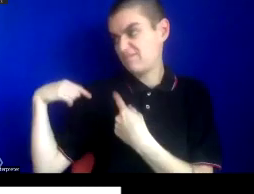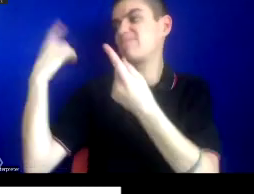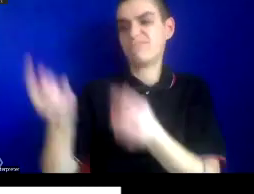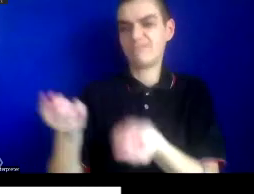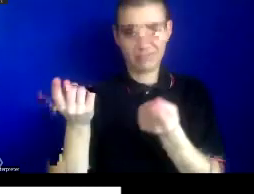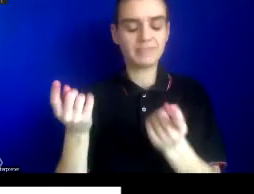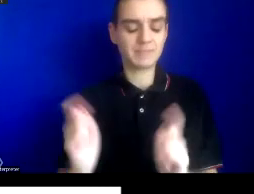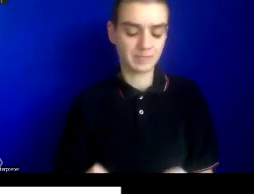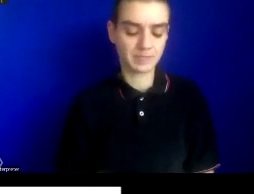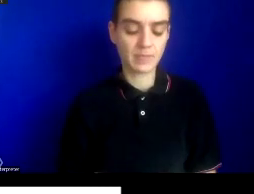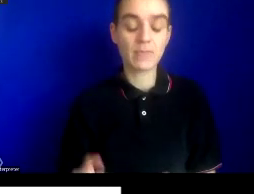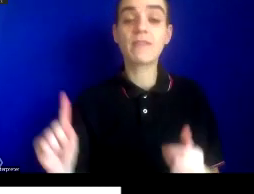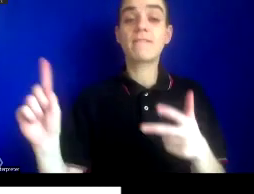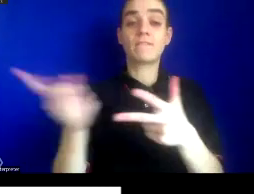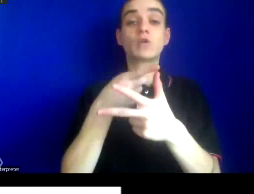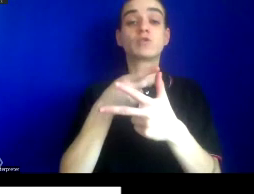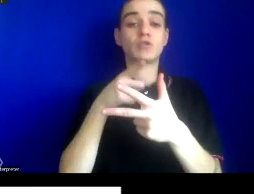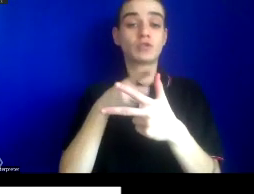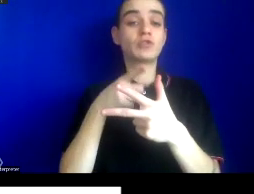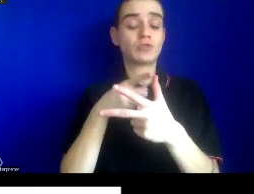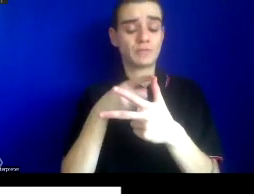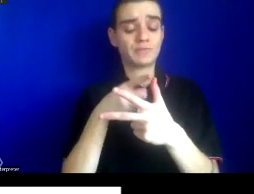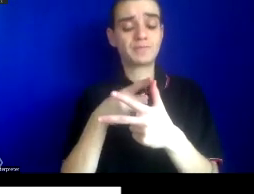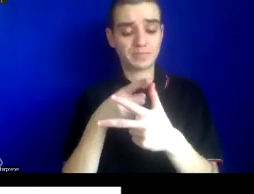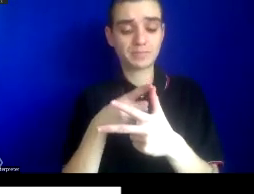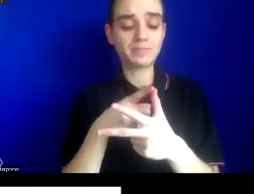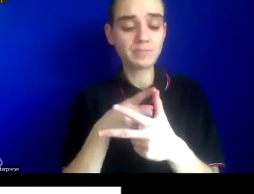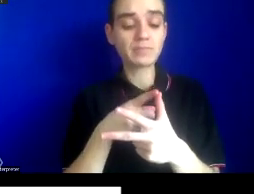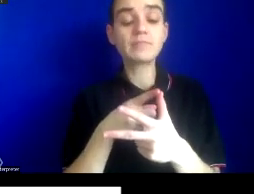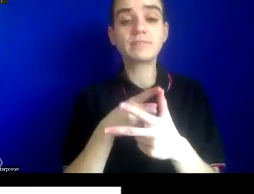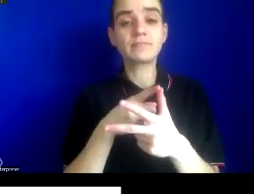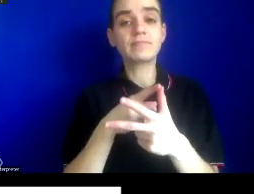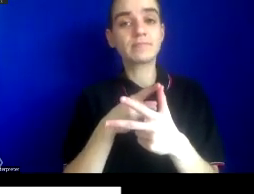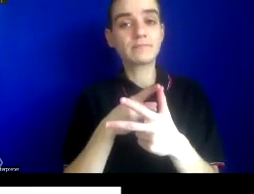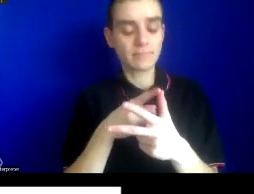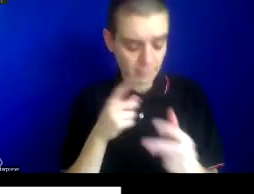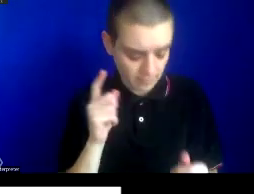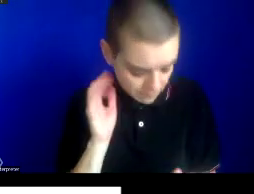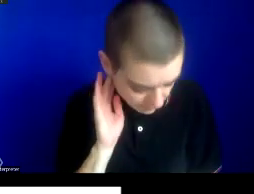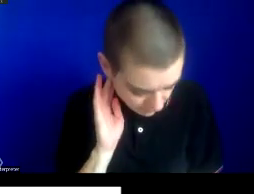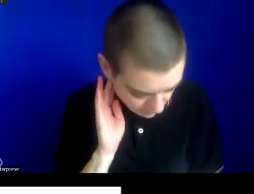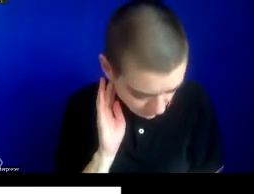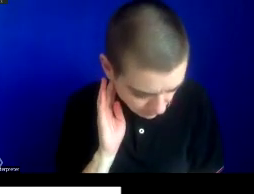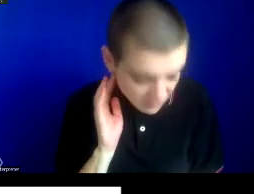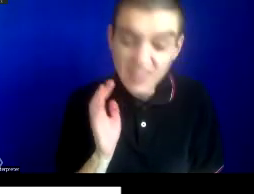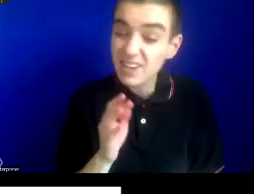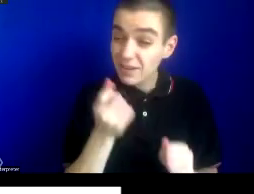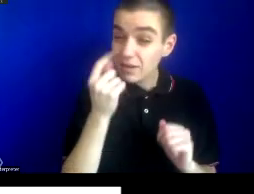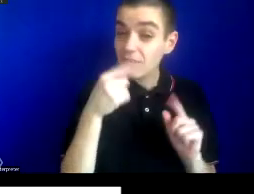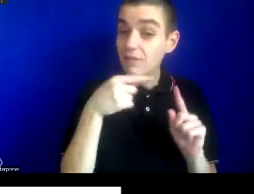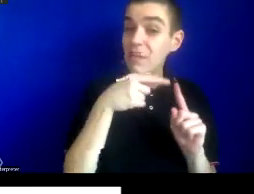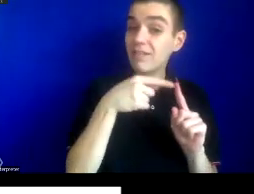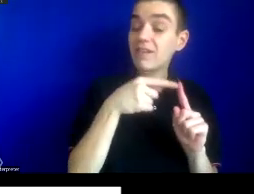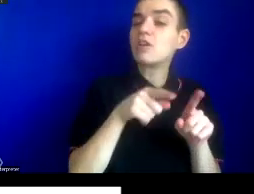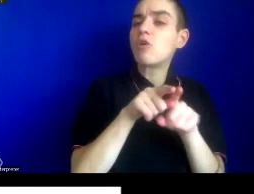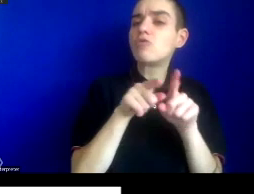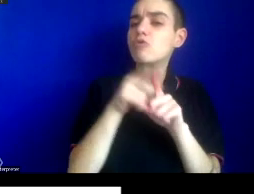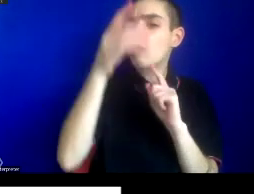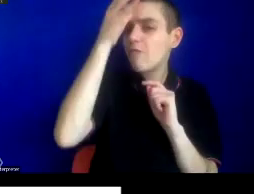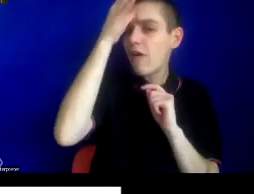In the first quote from Adrian Proust, a noted physician and health actor, who incidentally was also the father of Marcel Proust, the